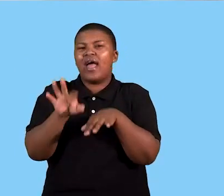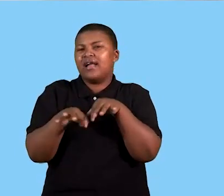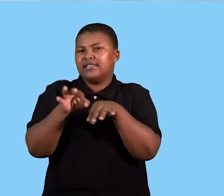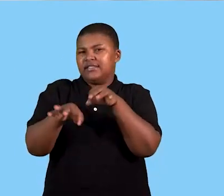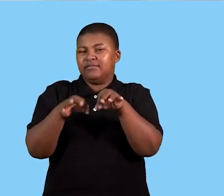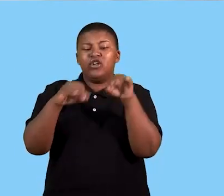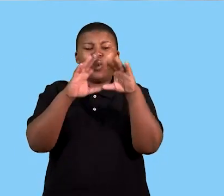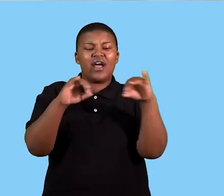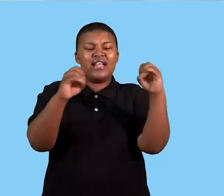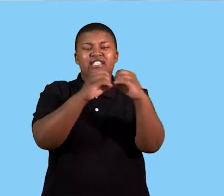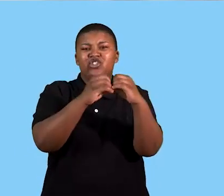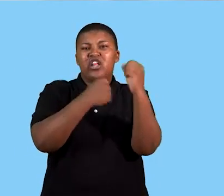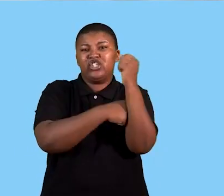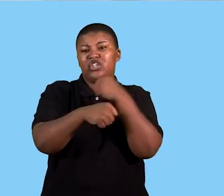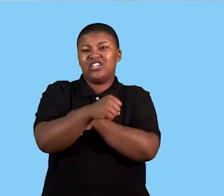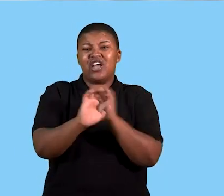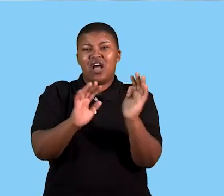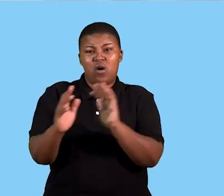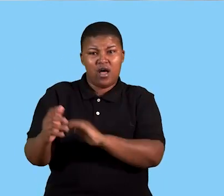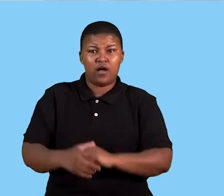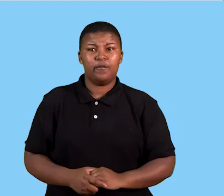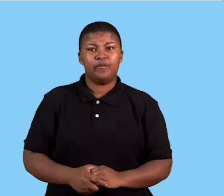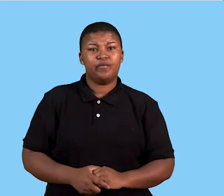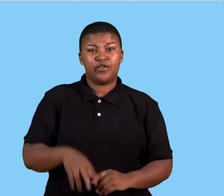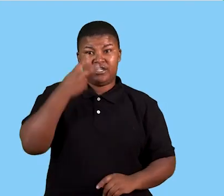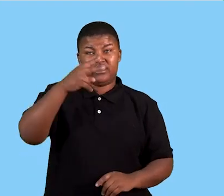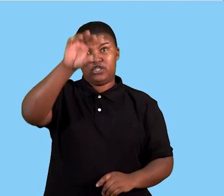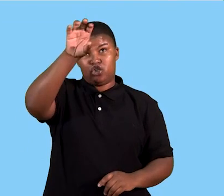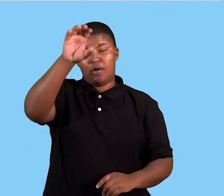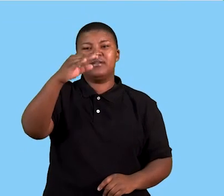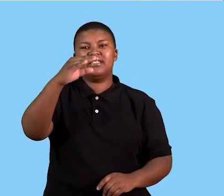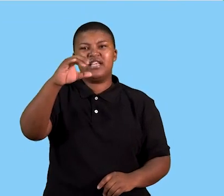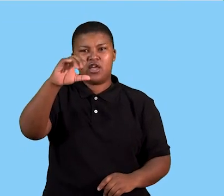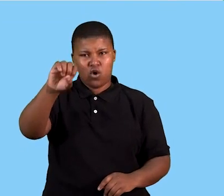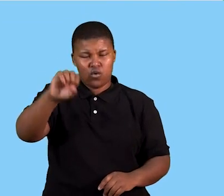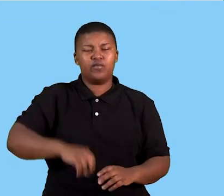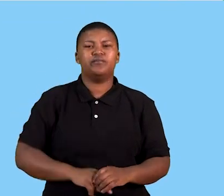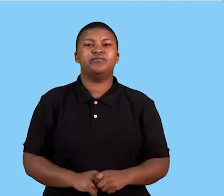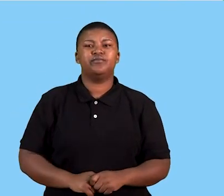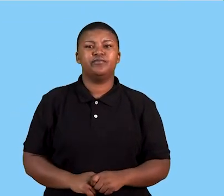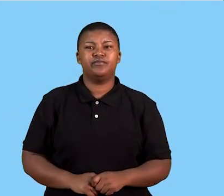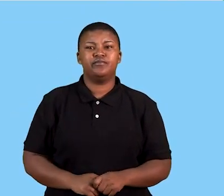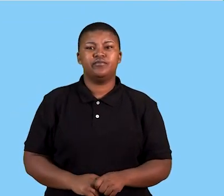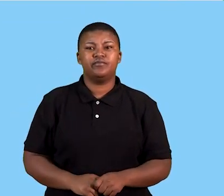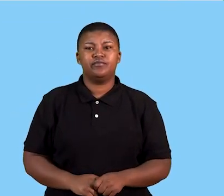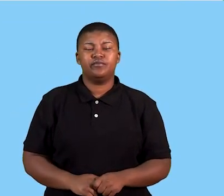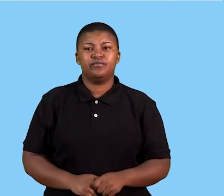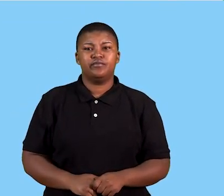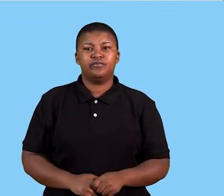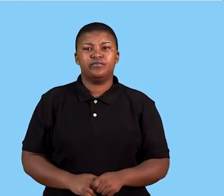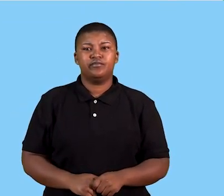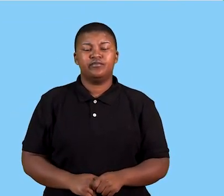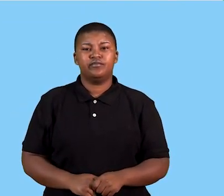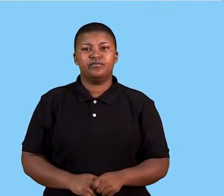simple example of how an organisational structure looks like. So you will find on top the CEO, the top